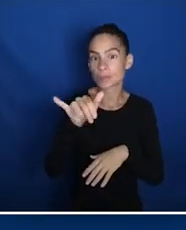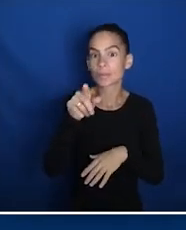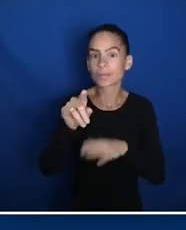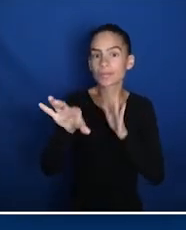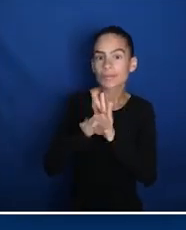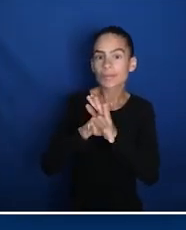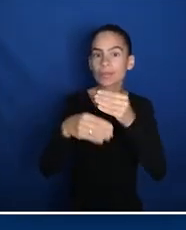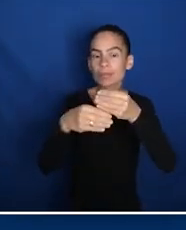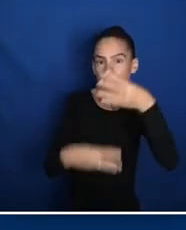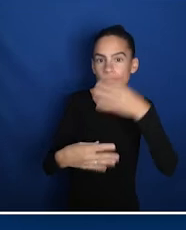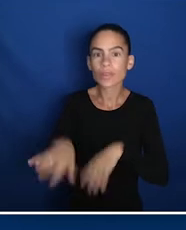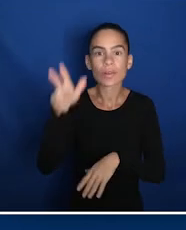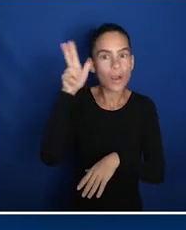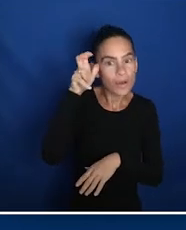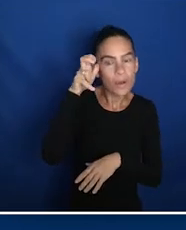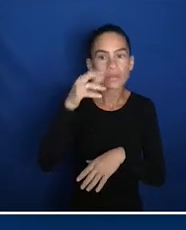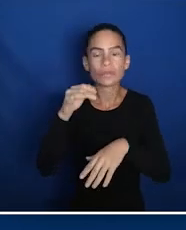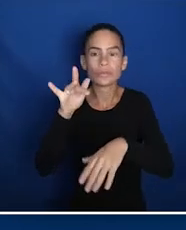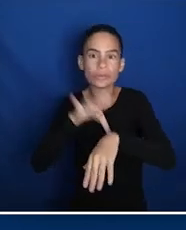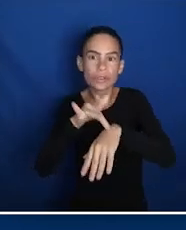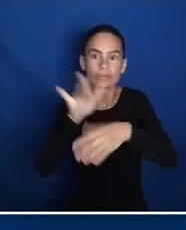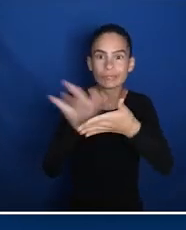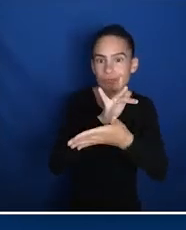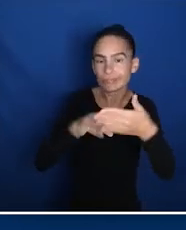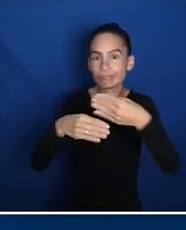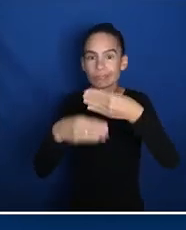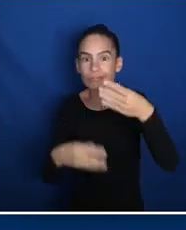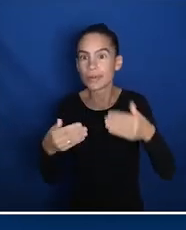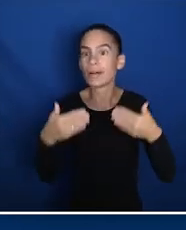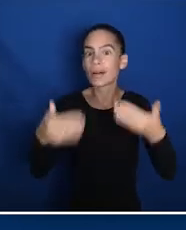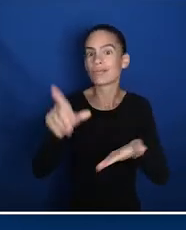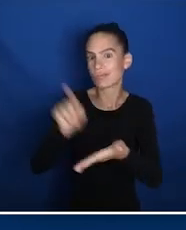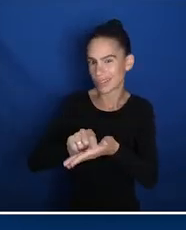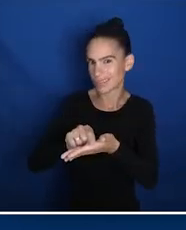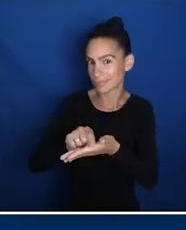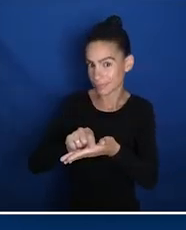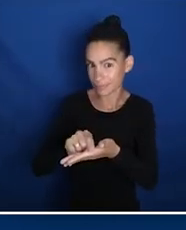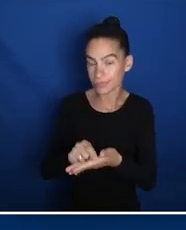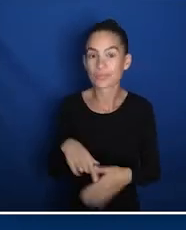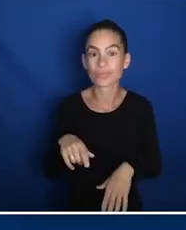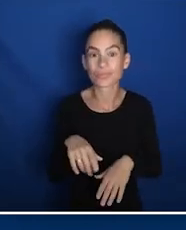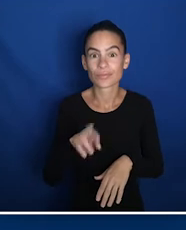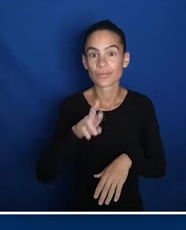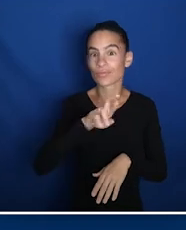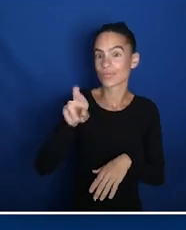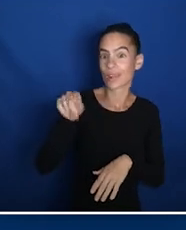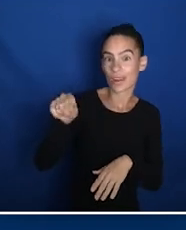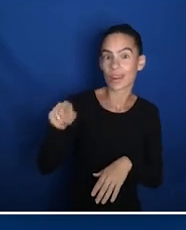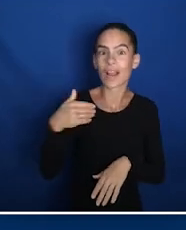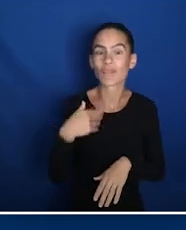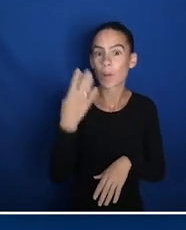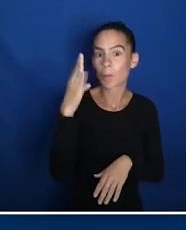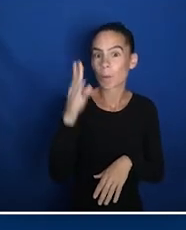selecting options in the audio and touch screen settings and to print the ballot when prompted. Blue up and down